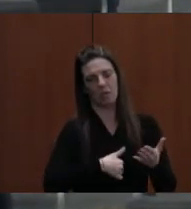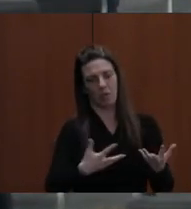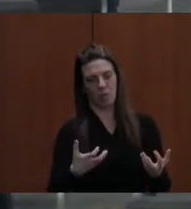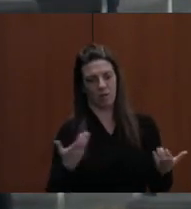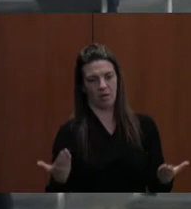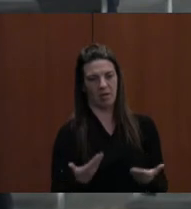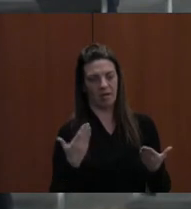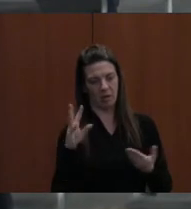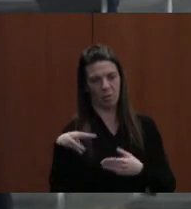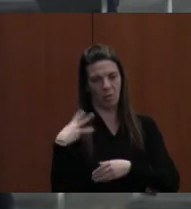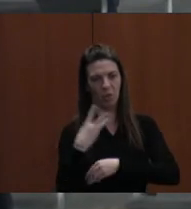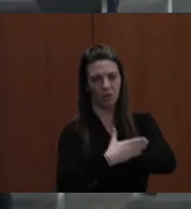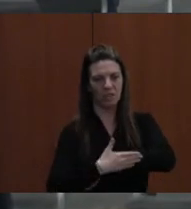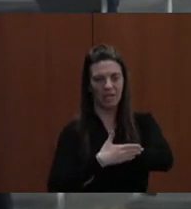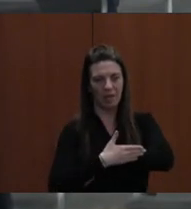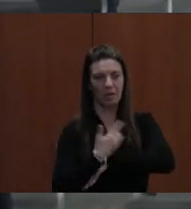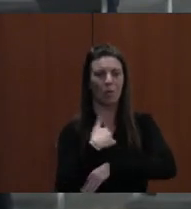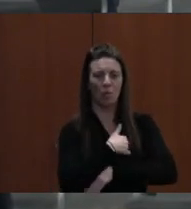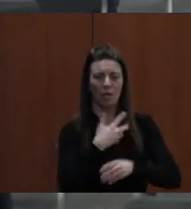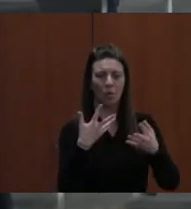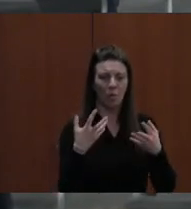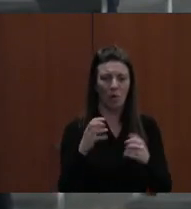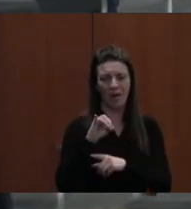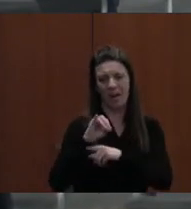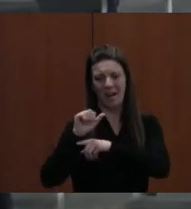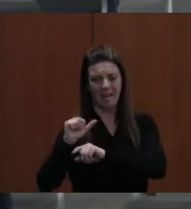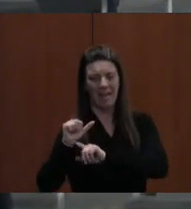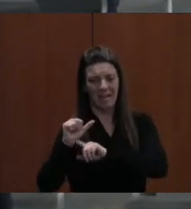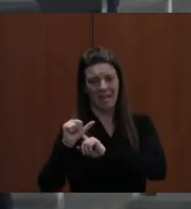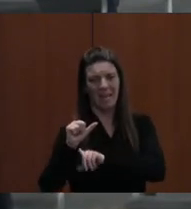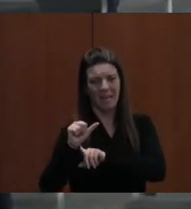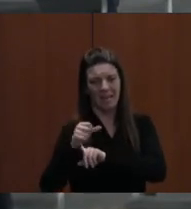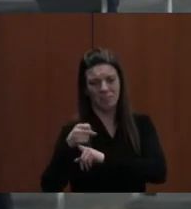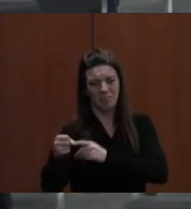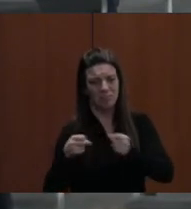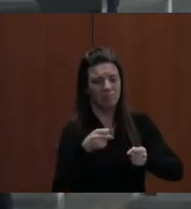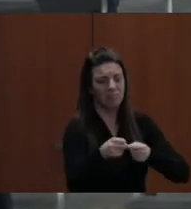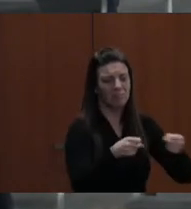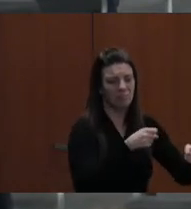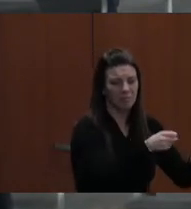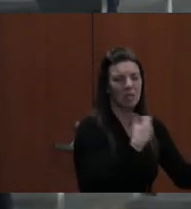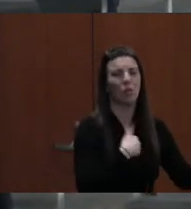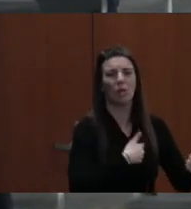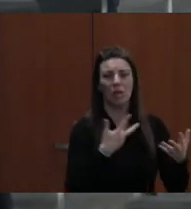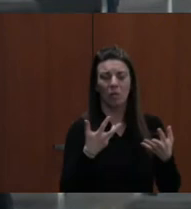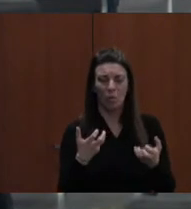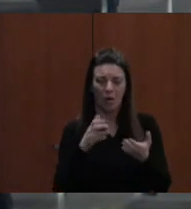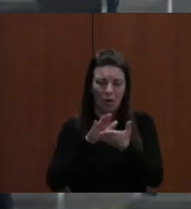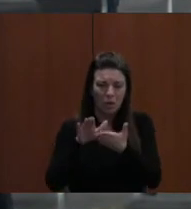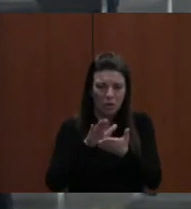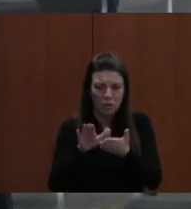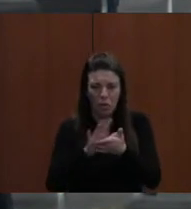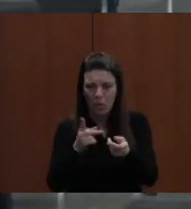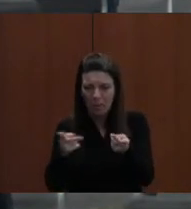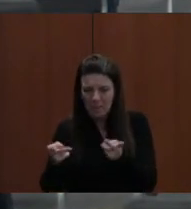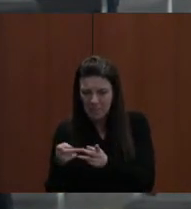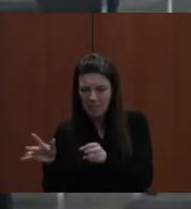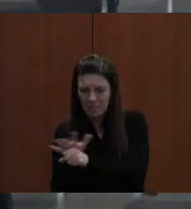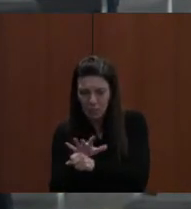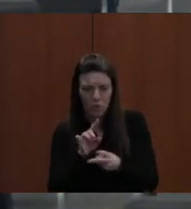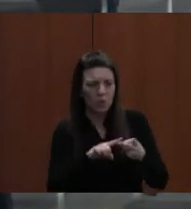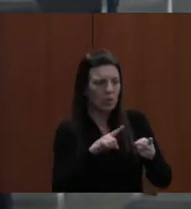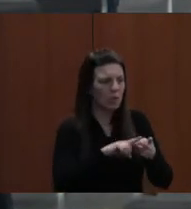to have an IEA for an IEA job. want to be able to make sure we fill the custodial positions, the bus driver positions, the administrative